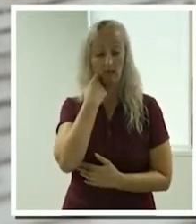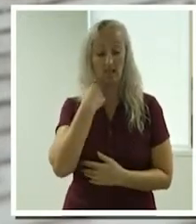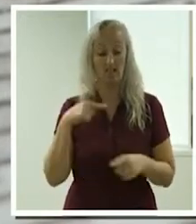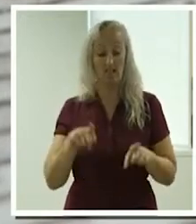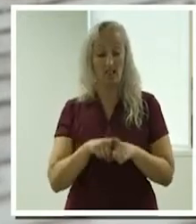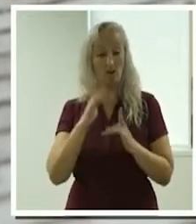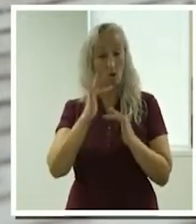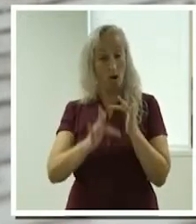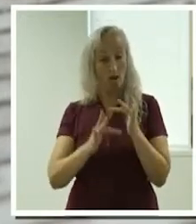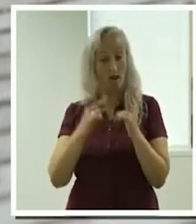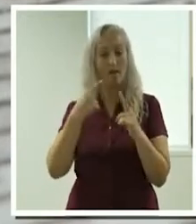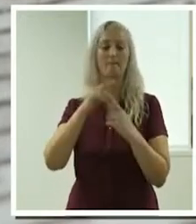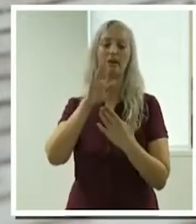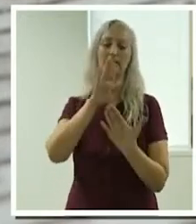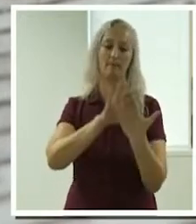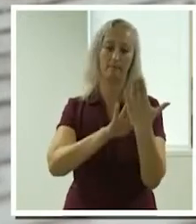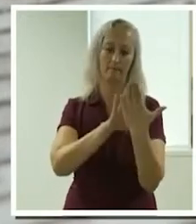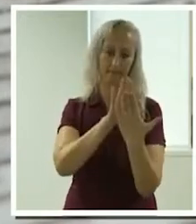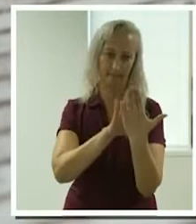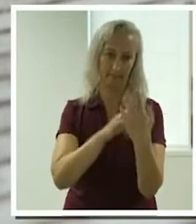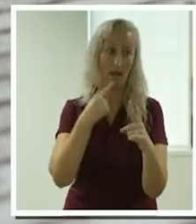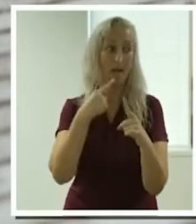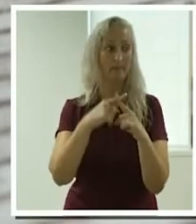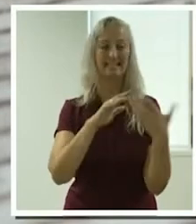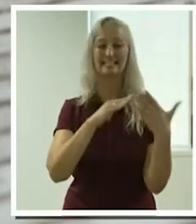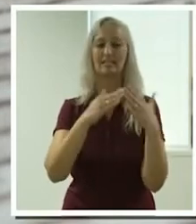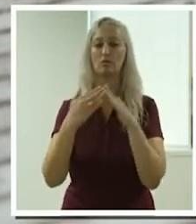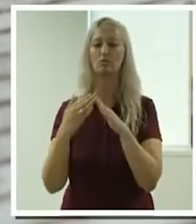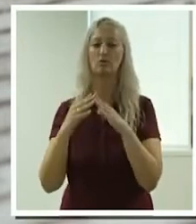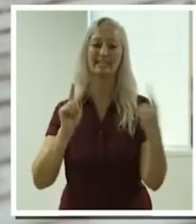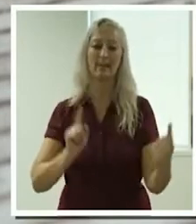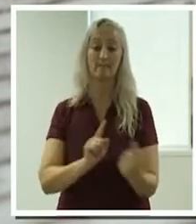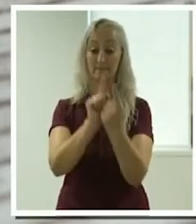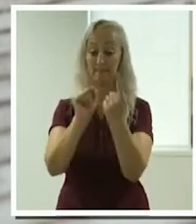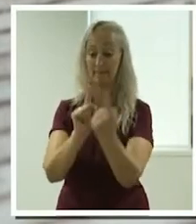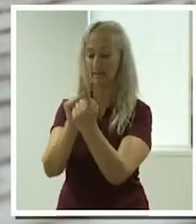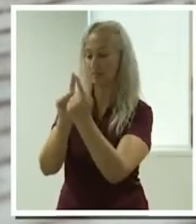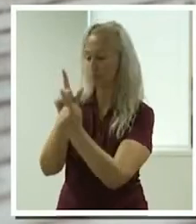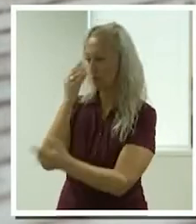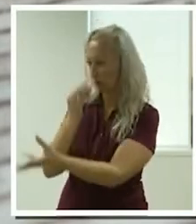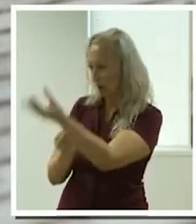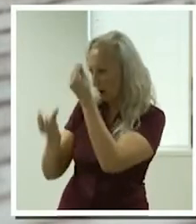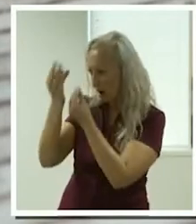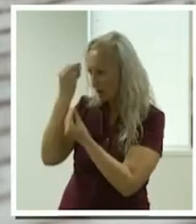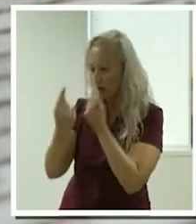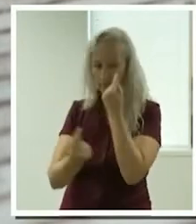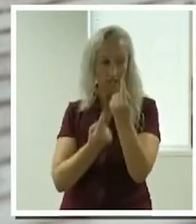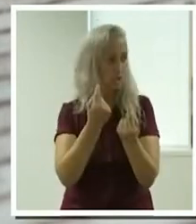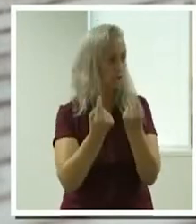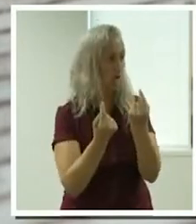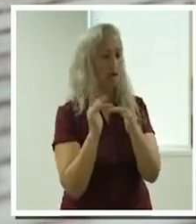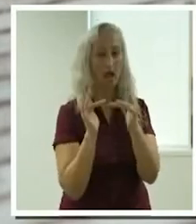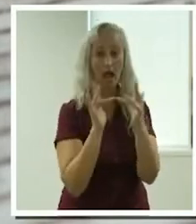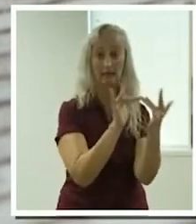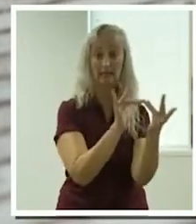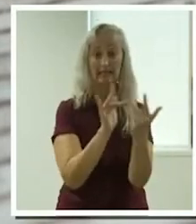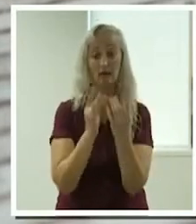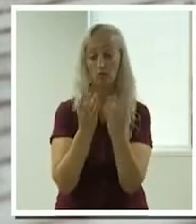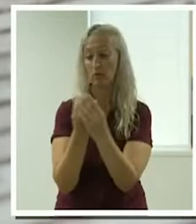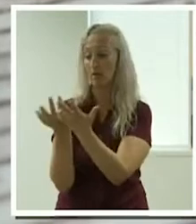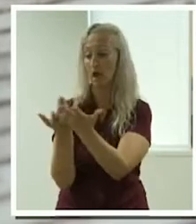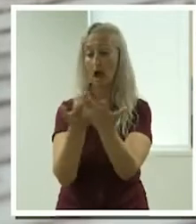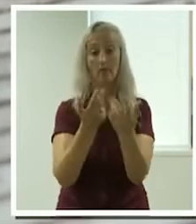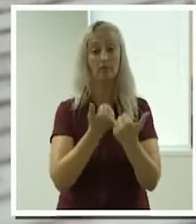our very popular community based meetups so that we can learn from one another and connect with other support providers in our community.